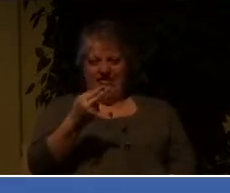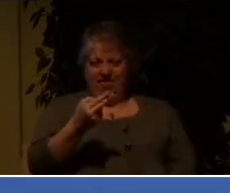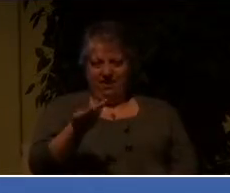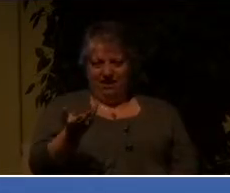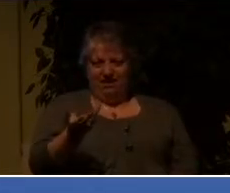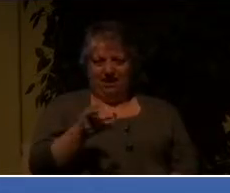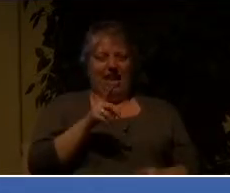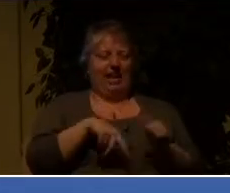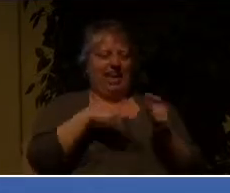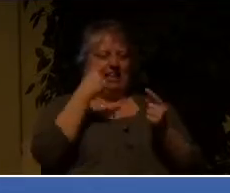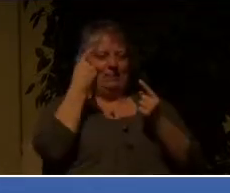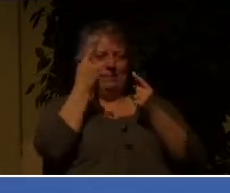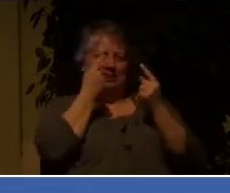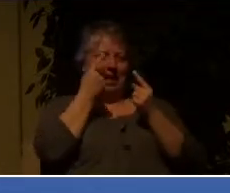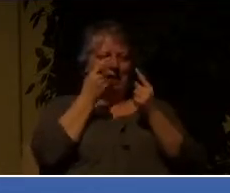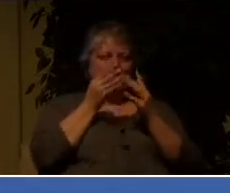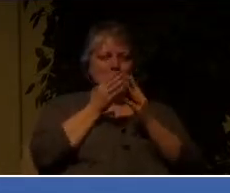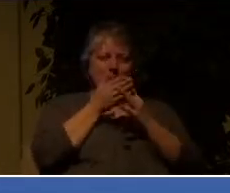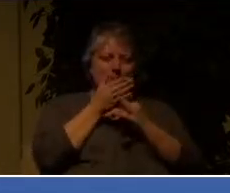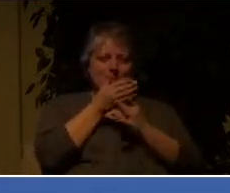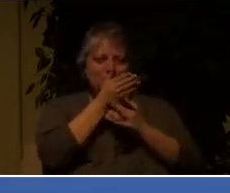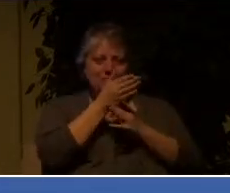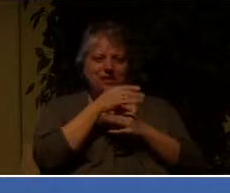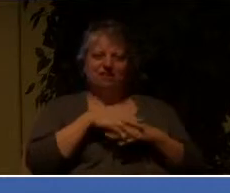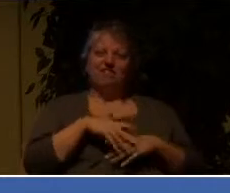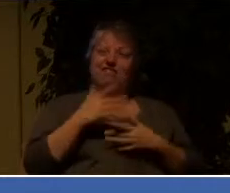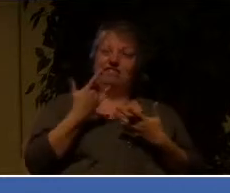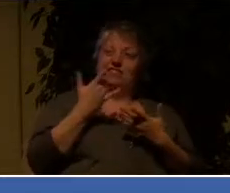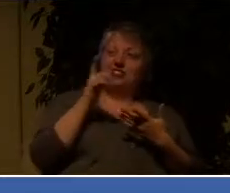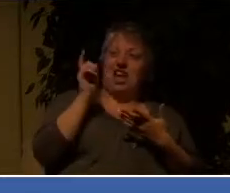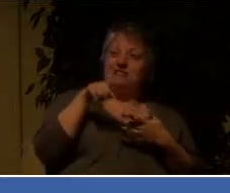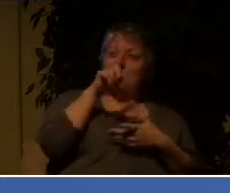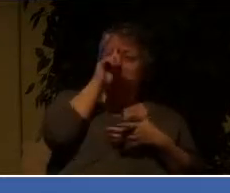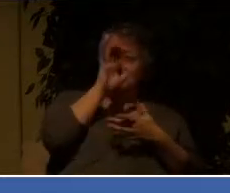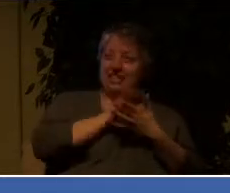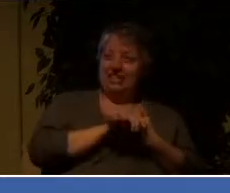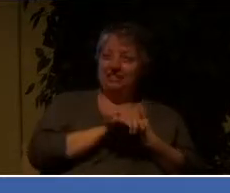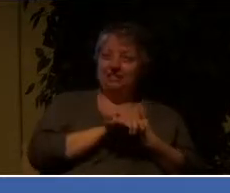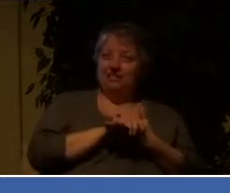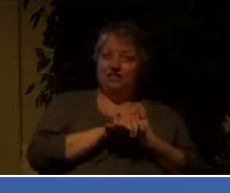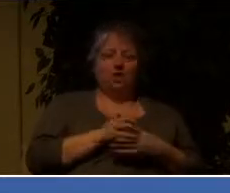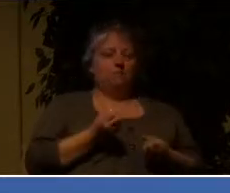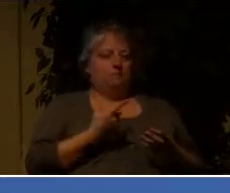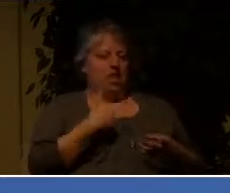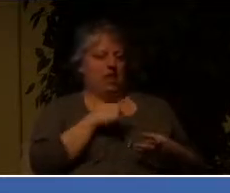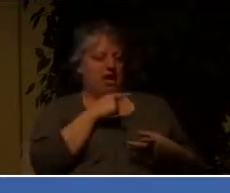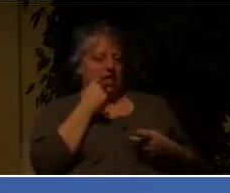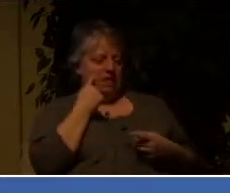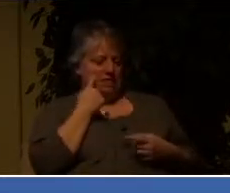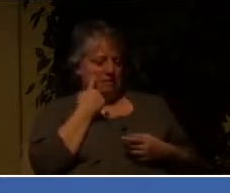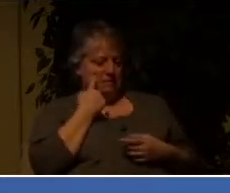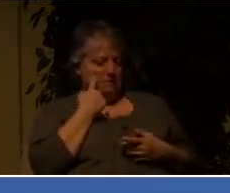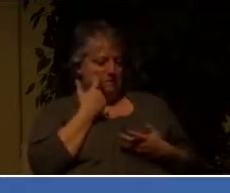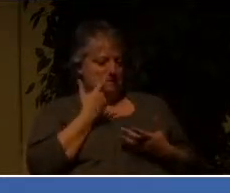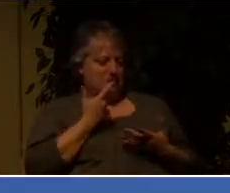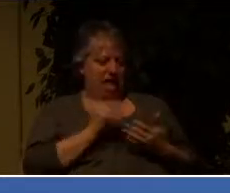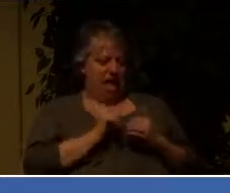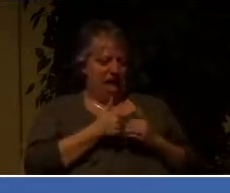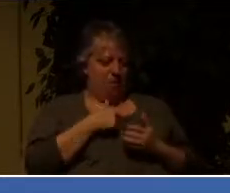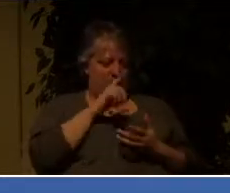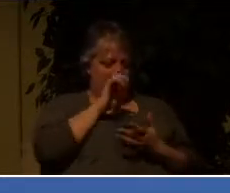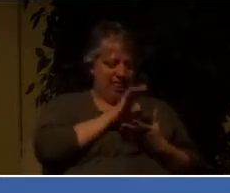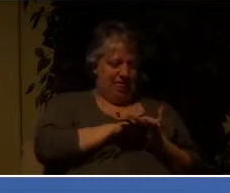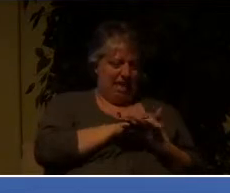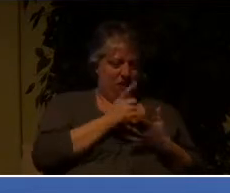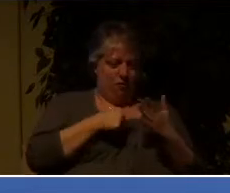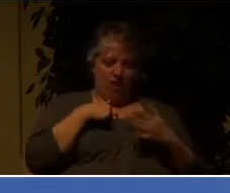your way through it. You just got to believe. And then a lot of us ask ourselves the question, well, how do I believe what